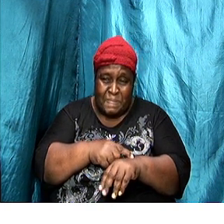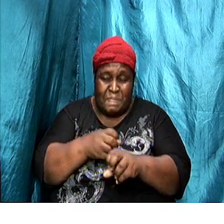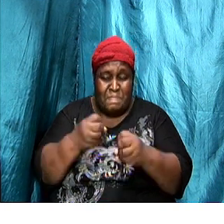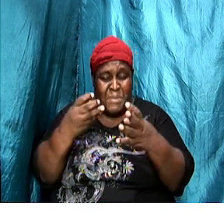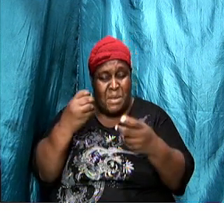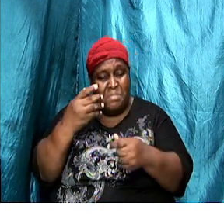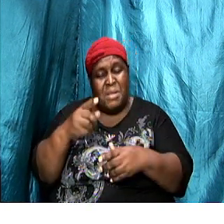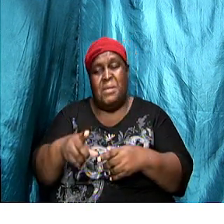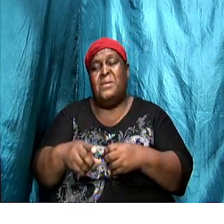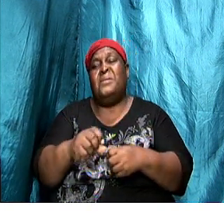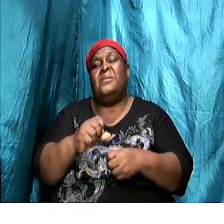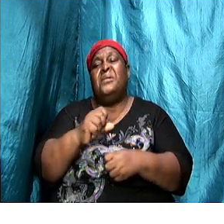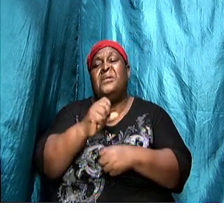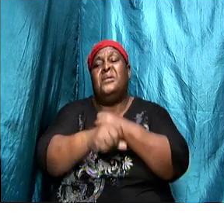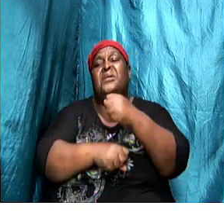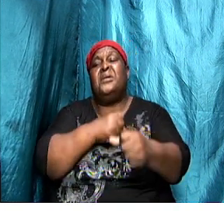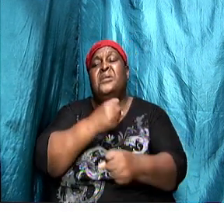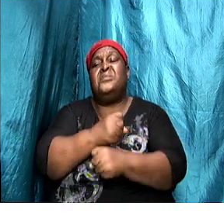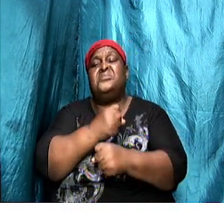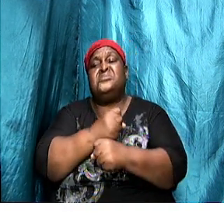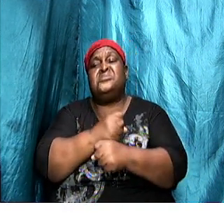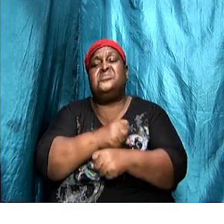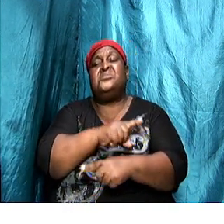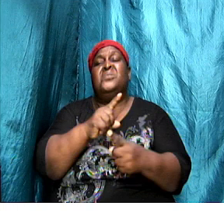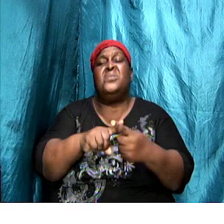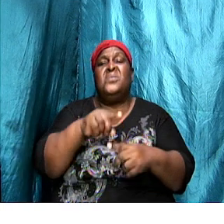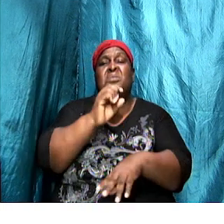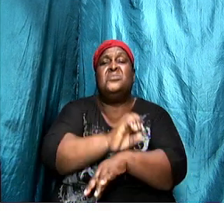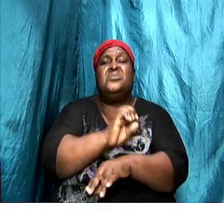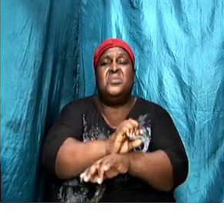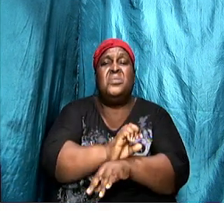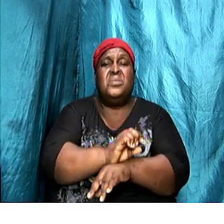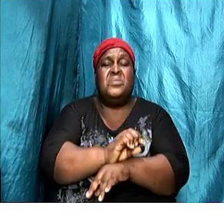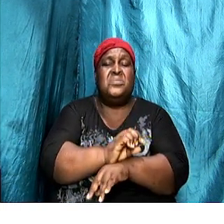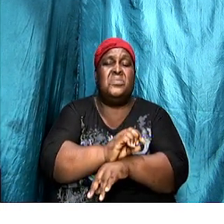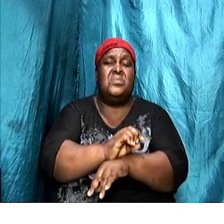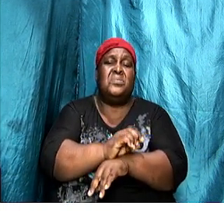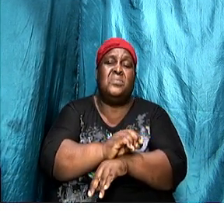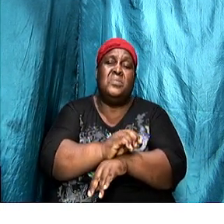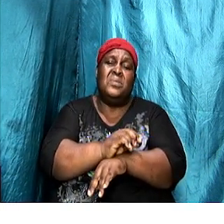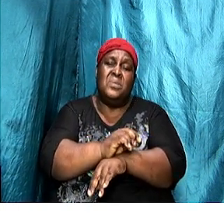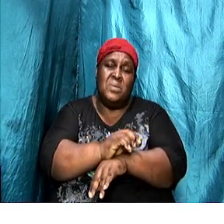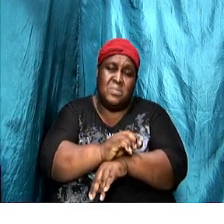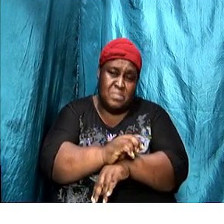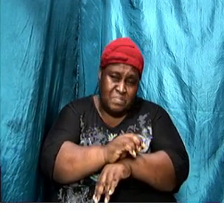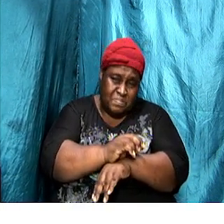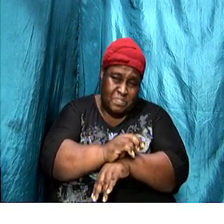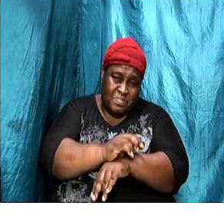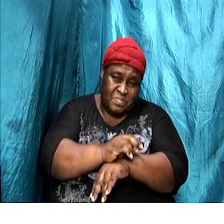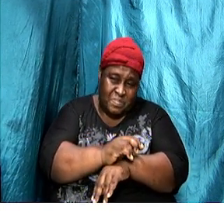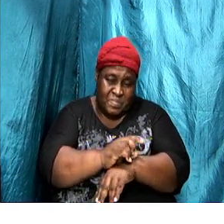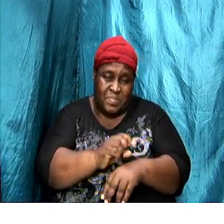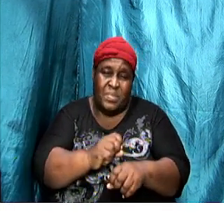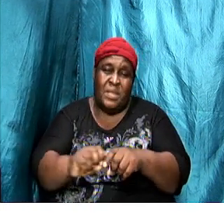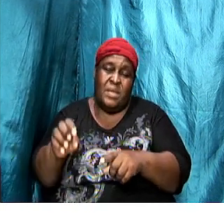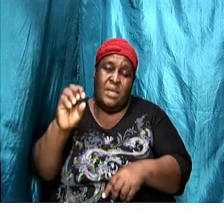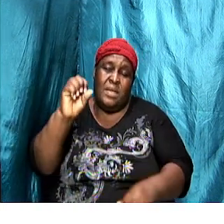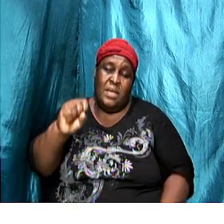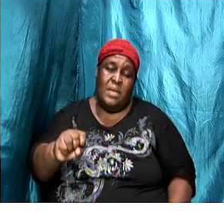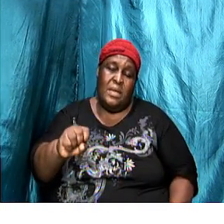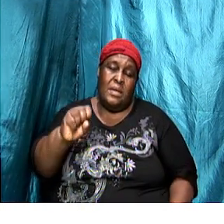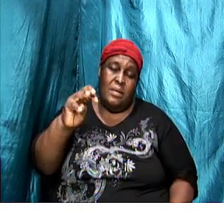years, when the church was constantly being persecuted. And it was saying that the Smyrna church